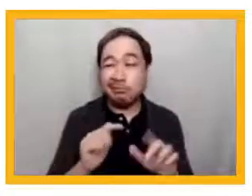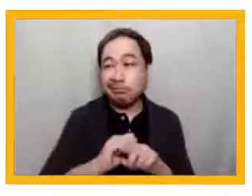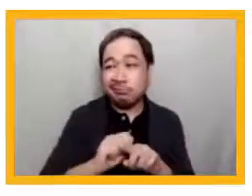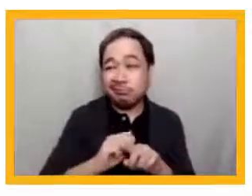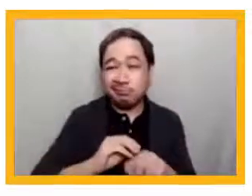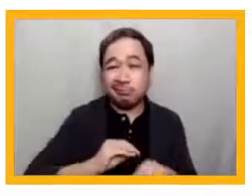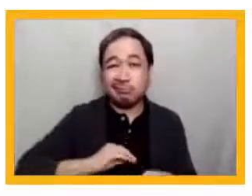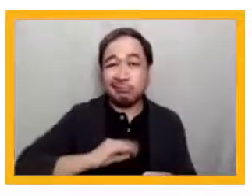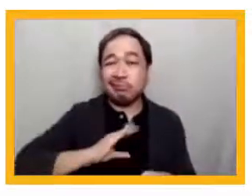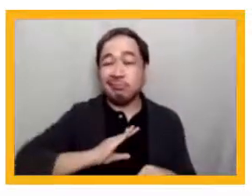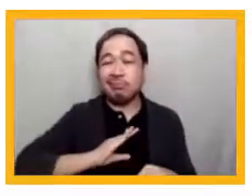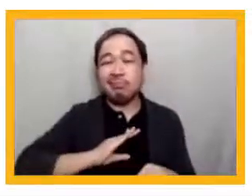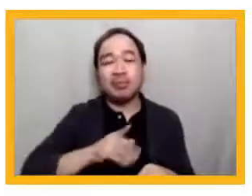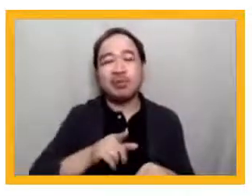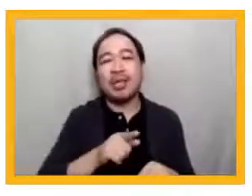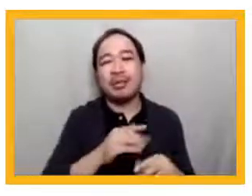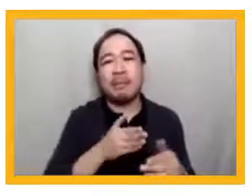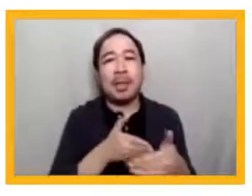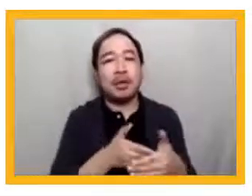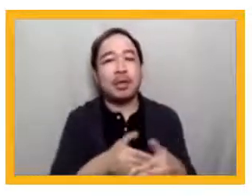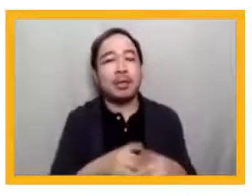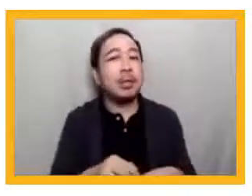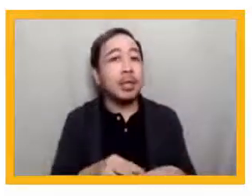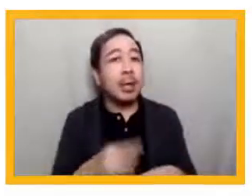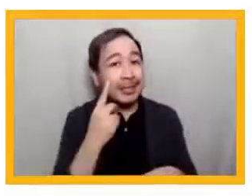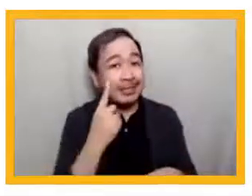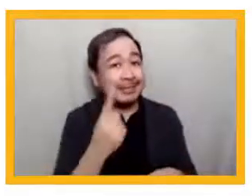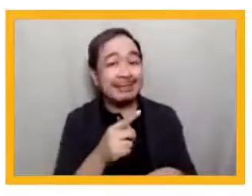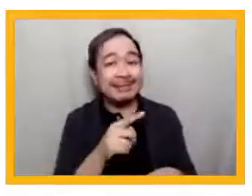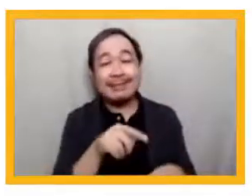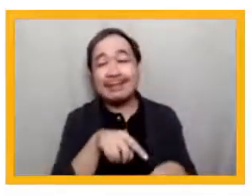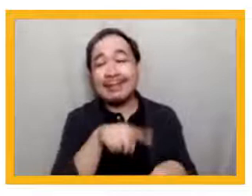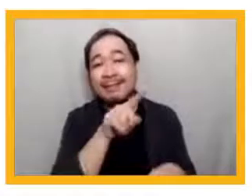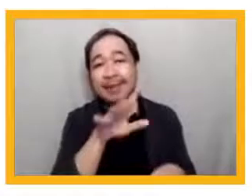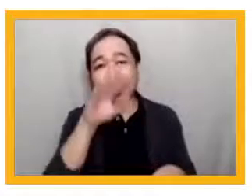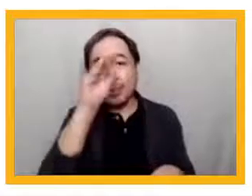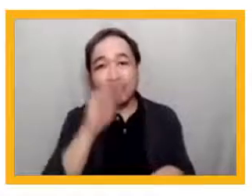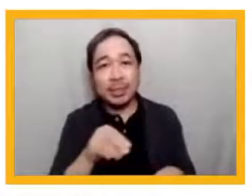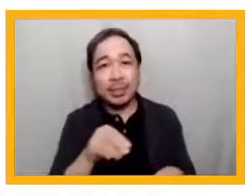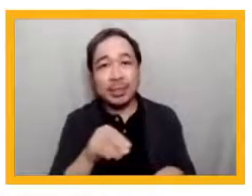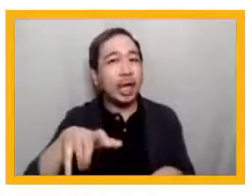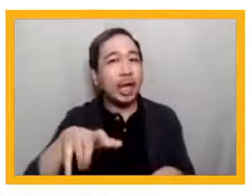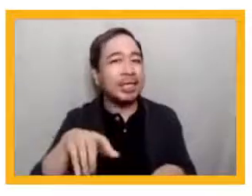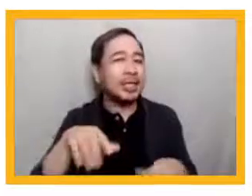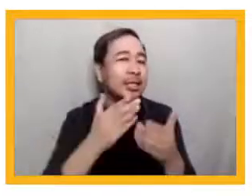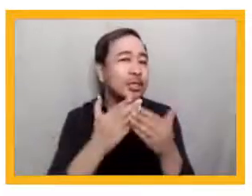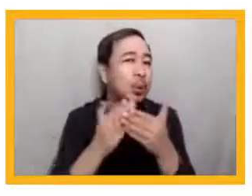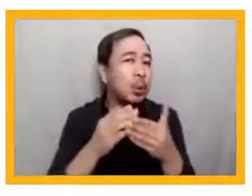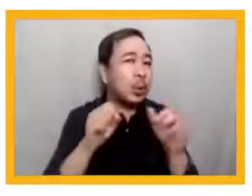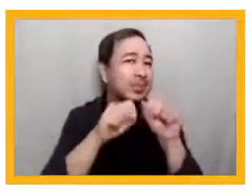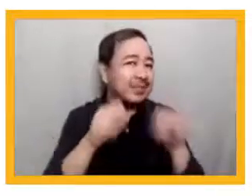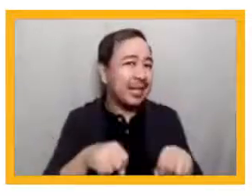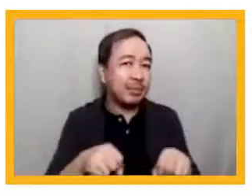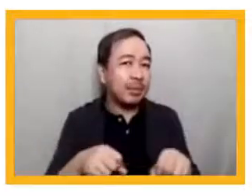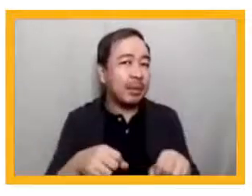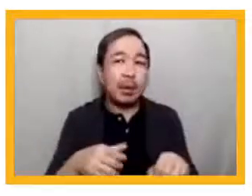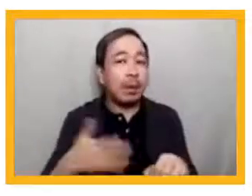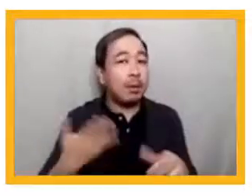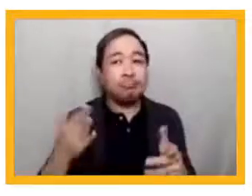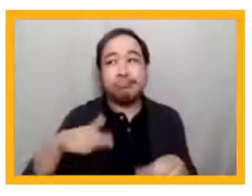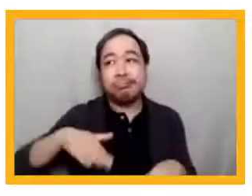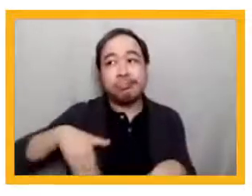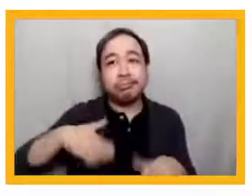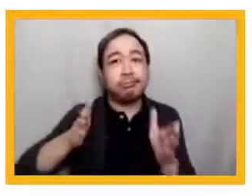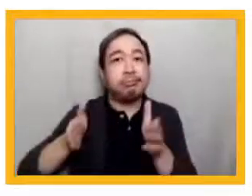separate poll, over 50 percent of participants indicated that their country and skill systems are hardly or not at all prepared for the